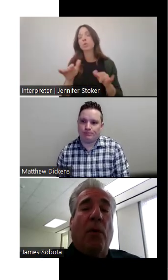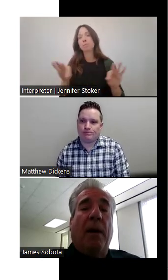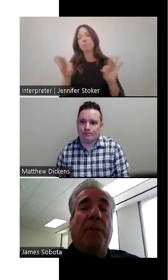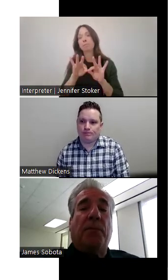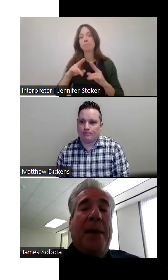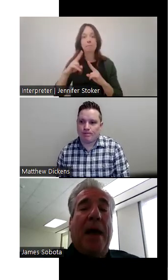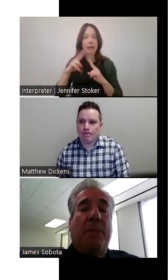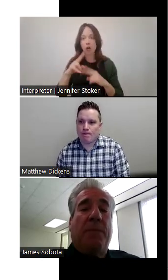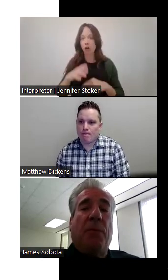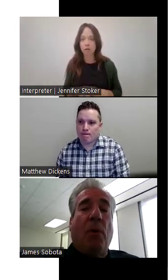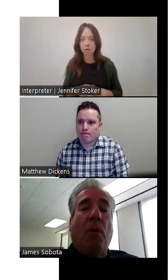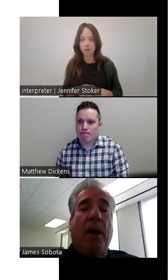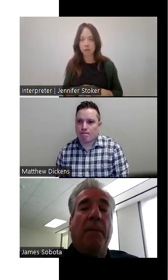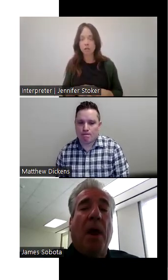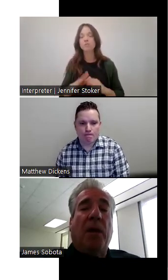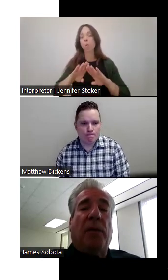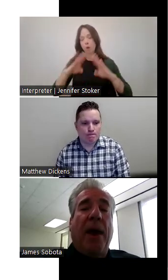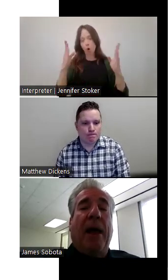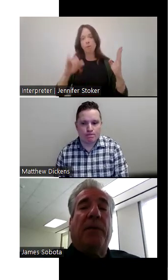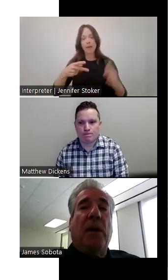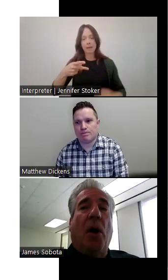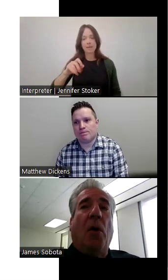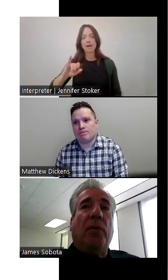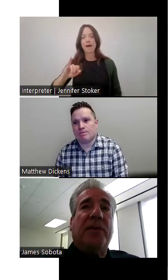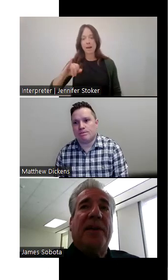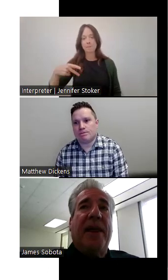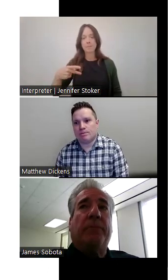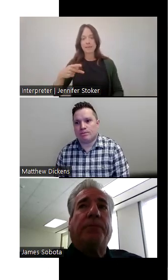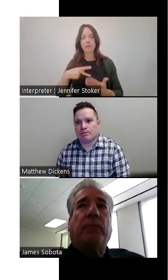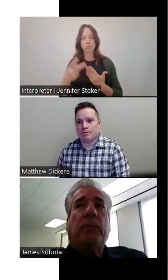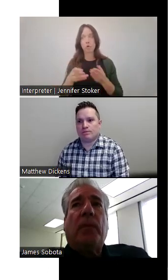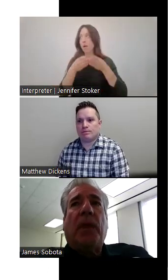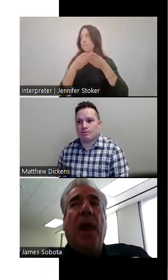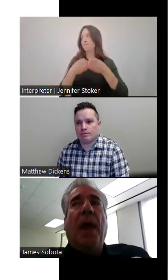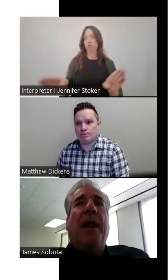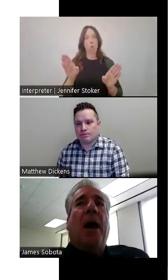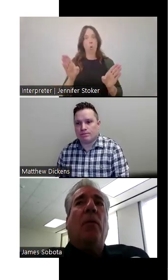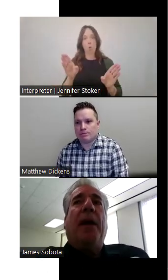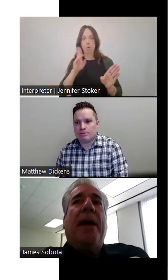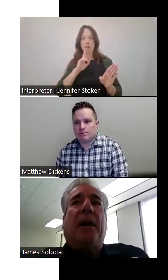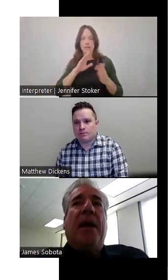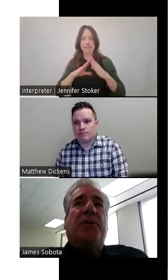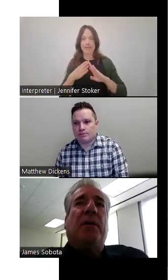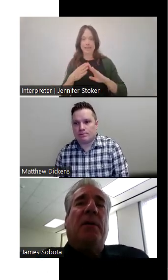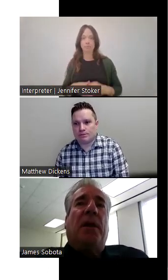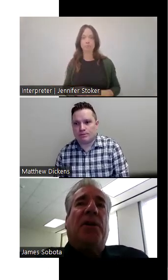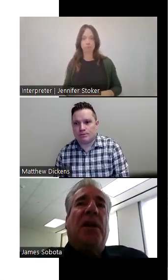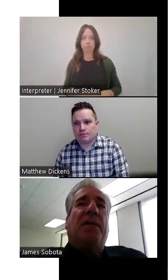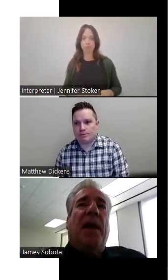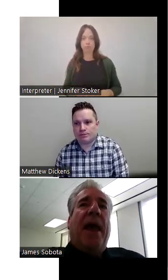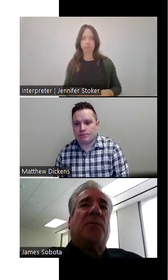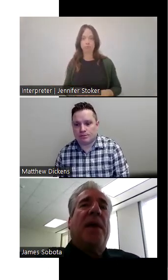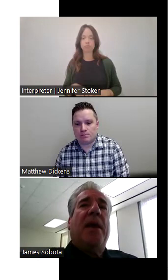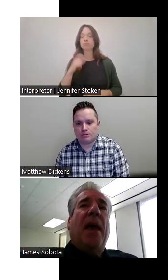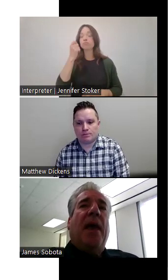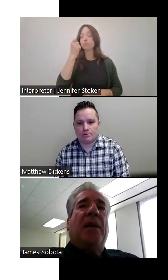this program, this PIP program throughout the whole city. Now, in addition, the chief